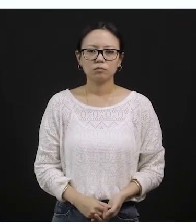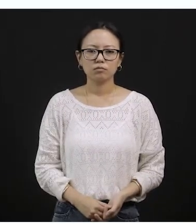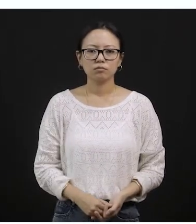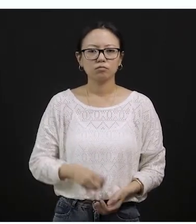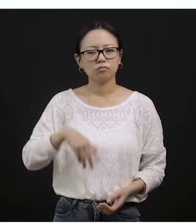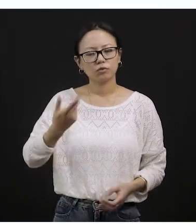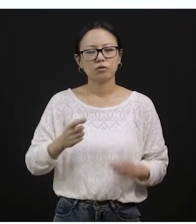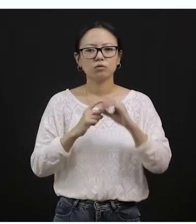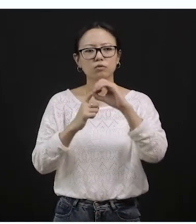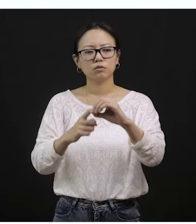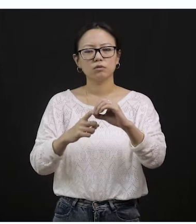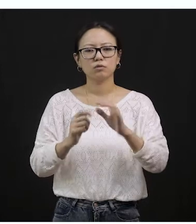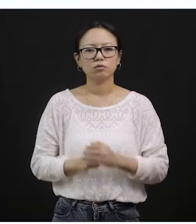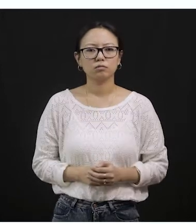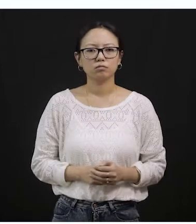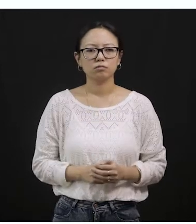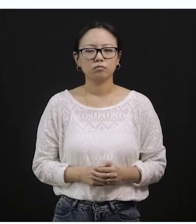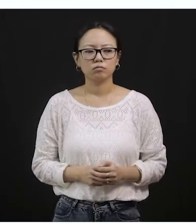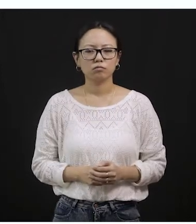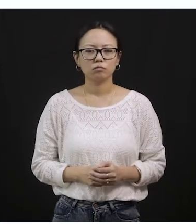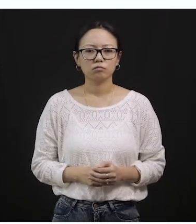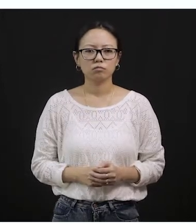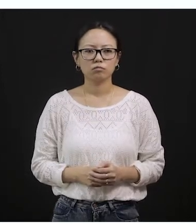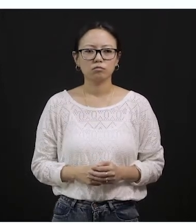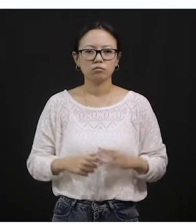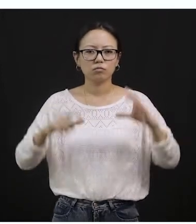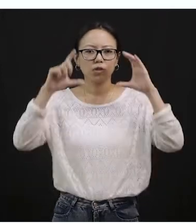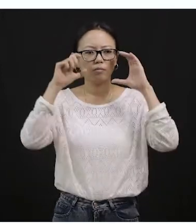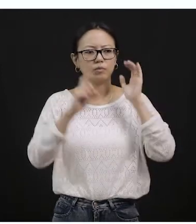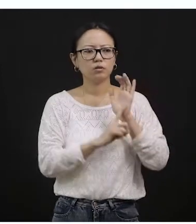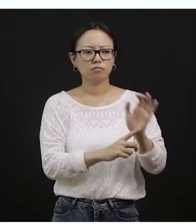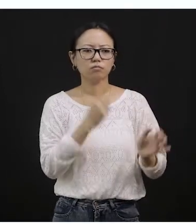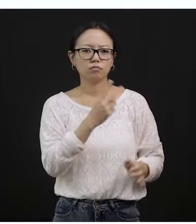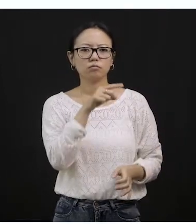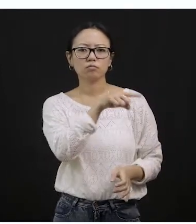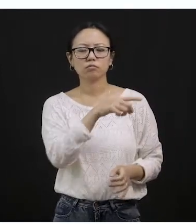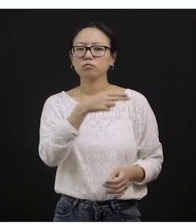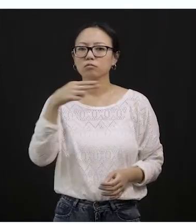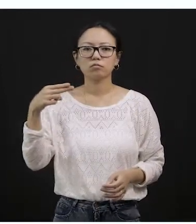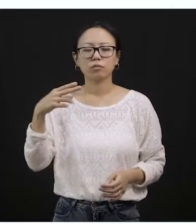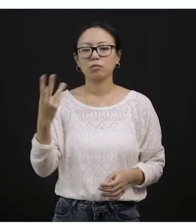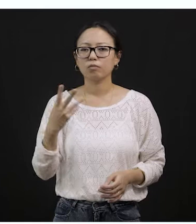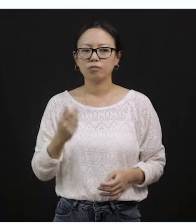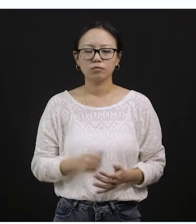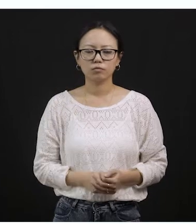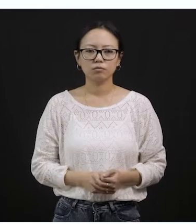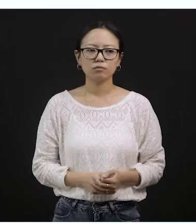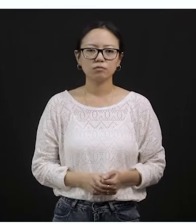question is about identifying the name of the given fruit. You see a picture on the screen?